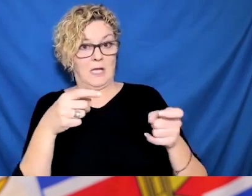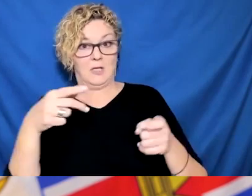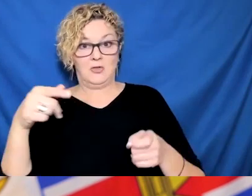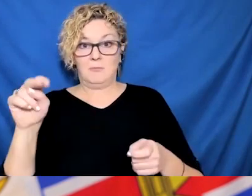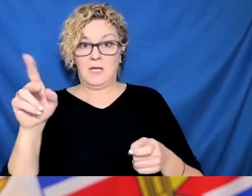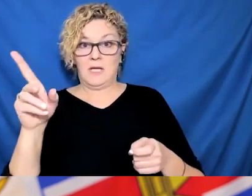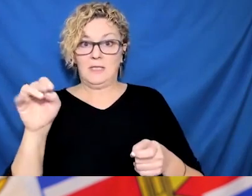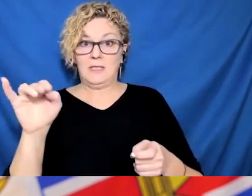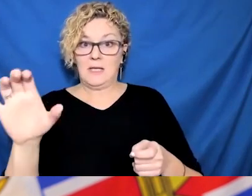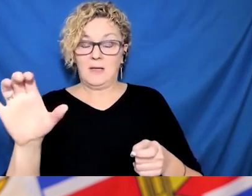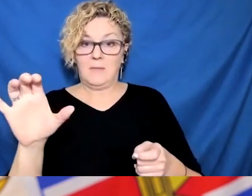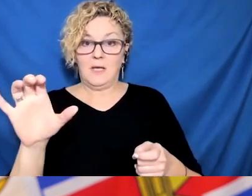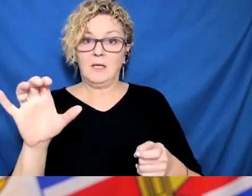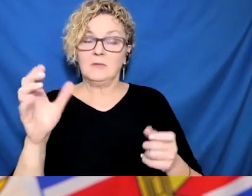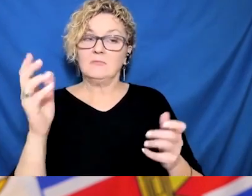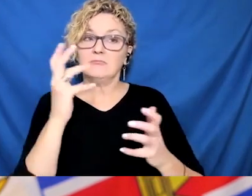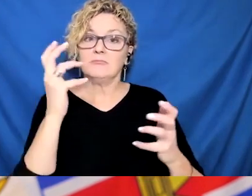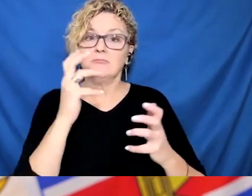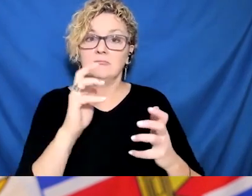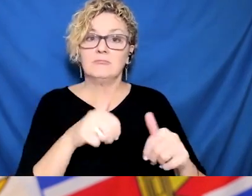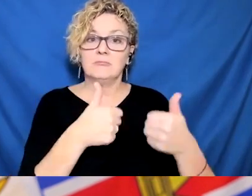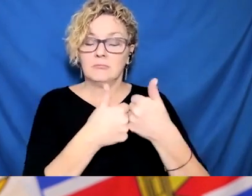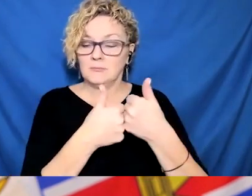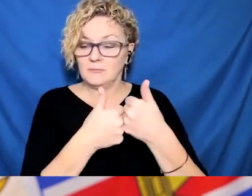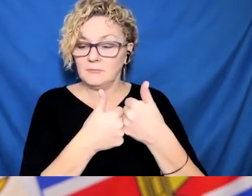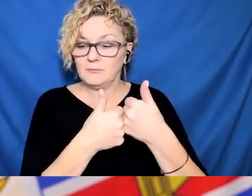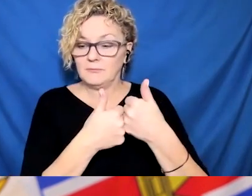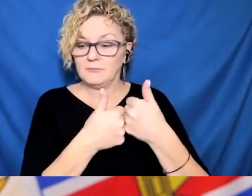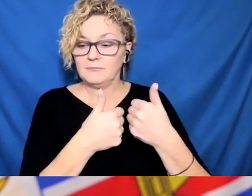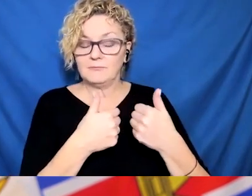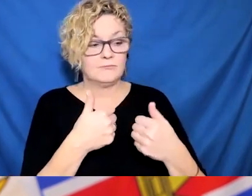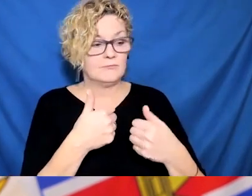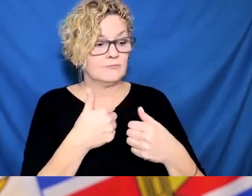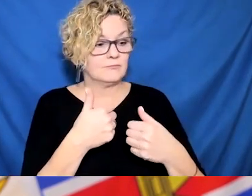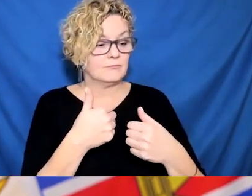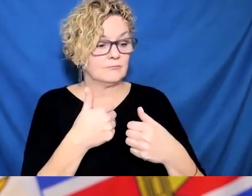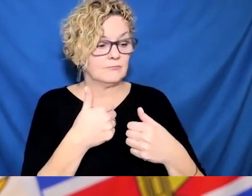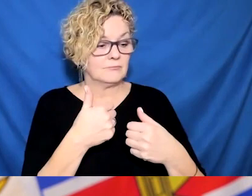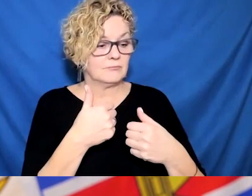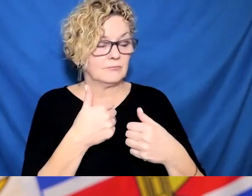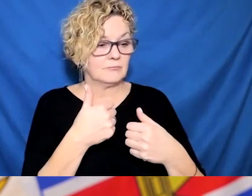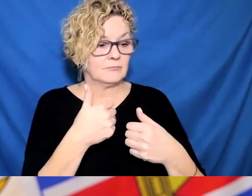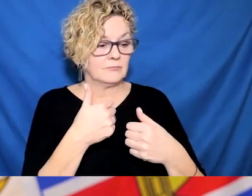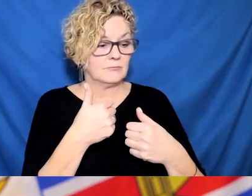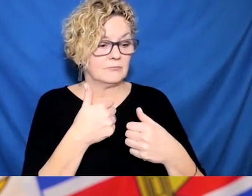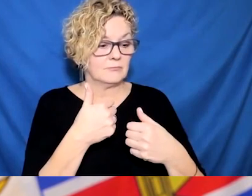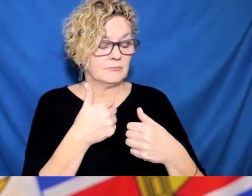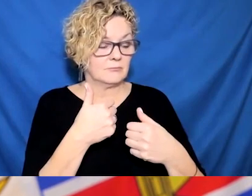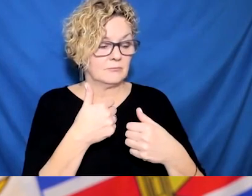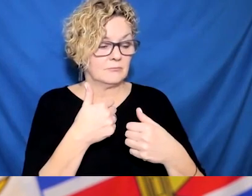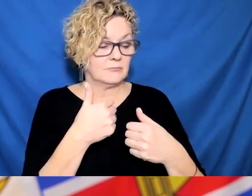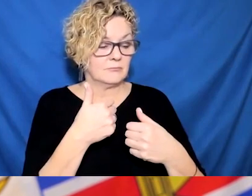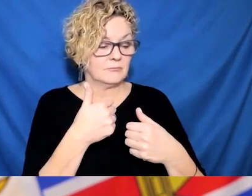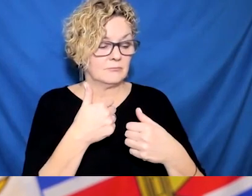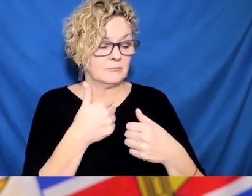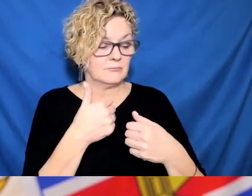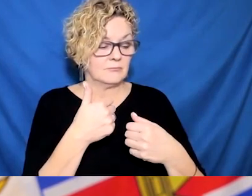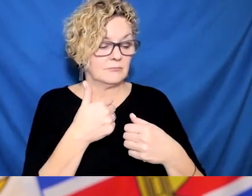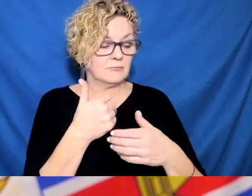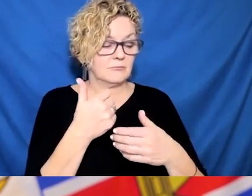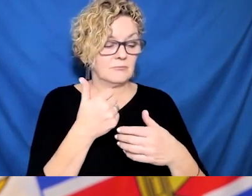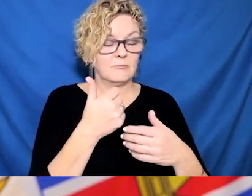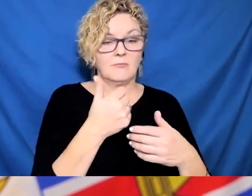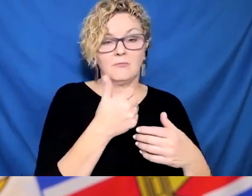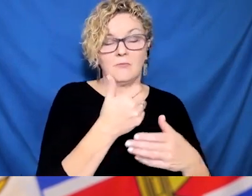the relatively low rate of vaccination in children five to 11 in BC? Absolutely. And I know Vancouver Coastal is